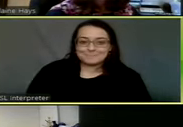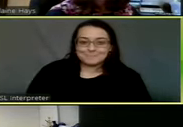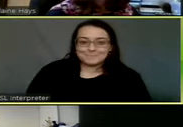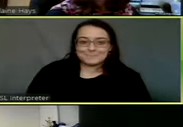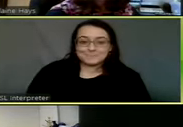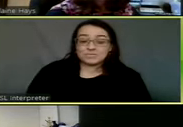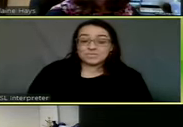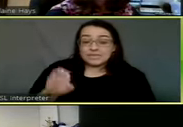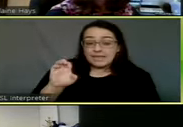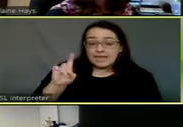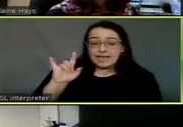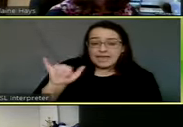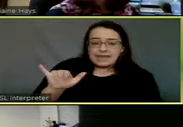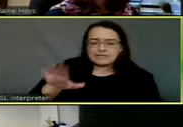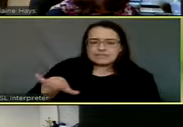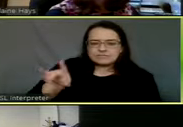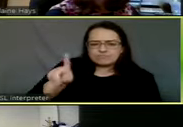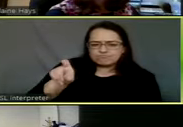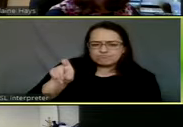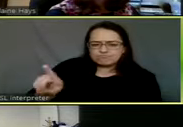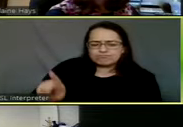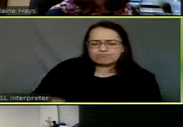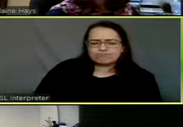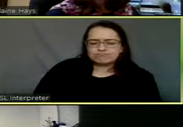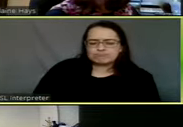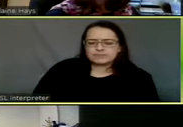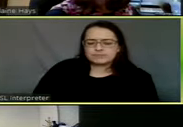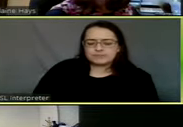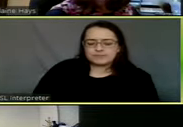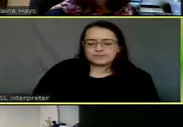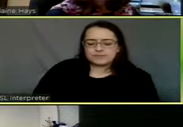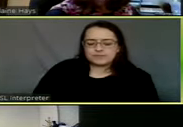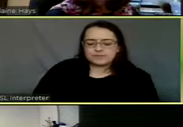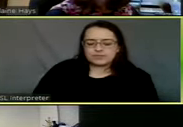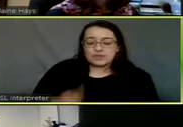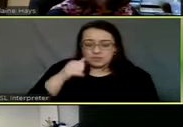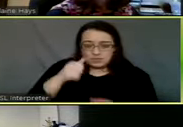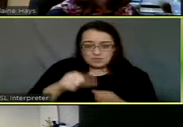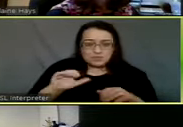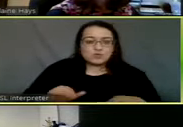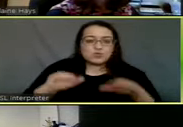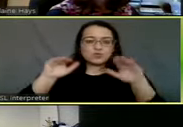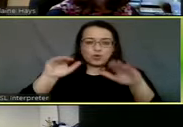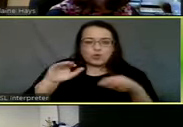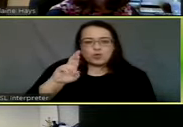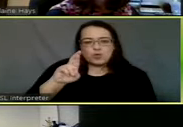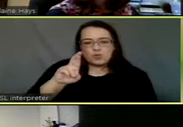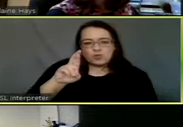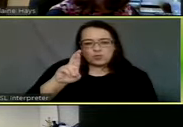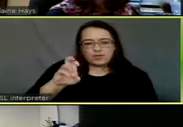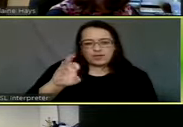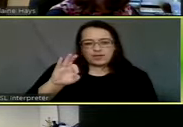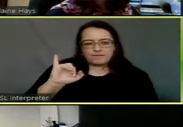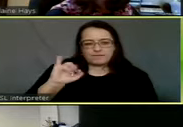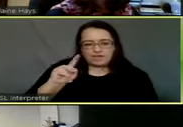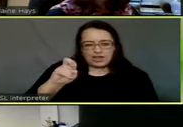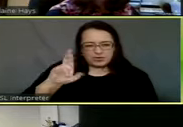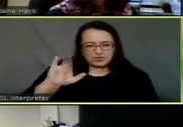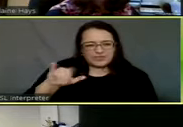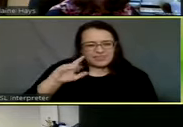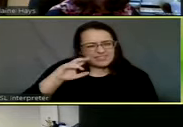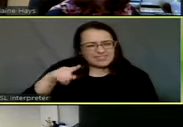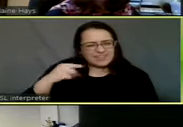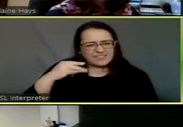So just kind of a question. Um, I just remember growing up, there was a refinery across the street. I think it's Phillip